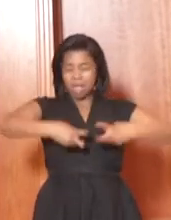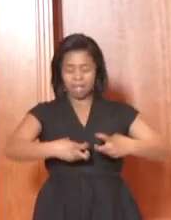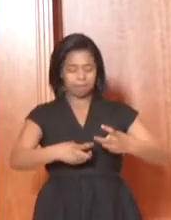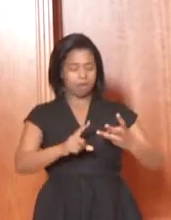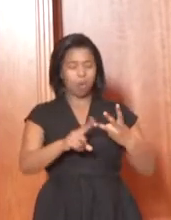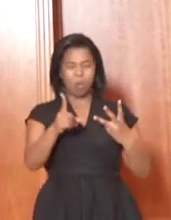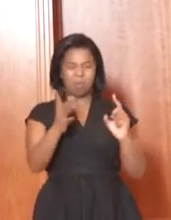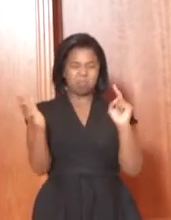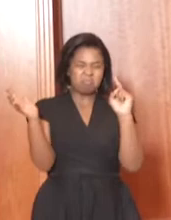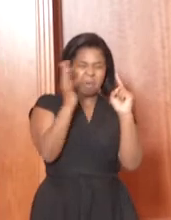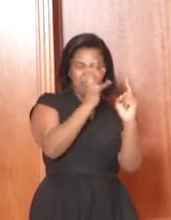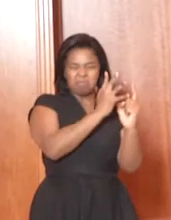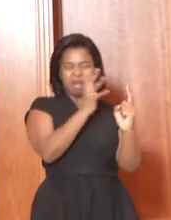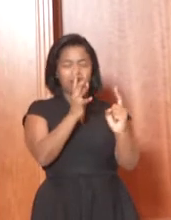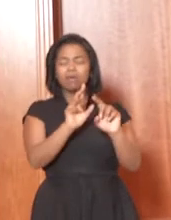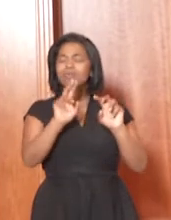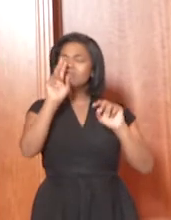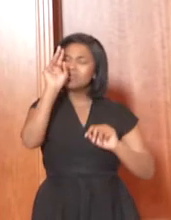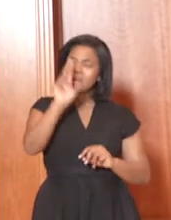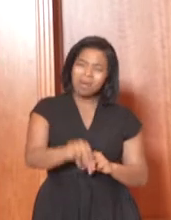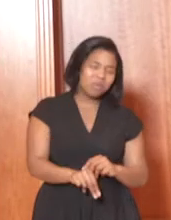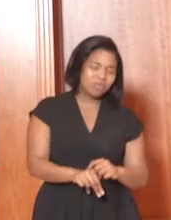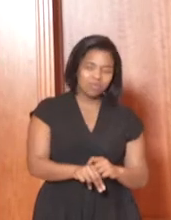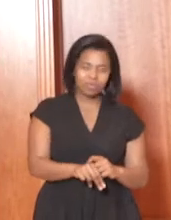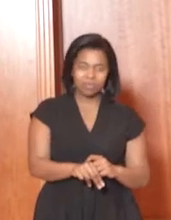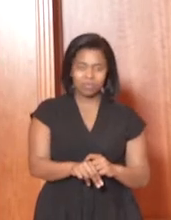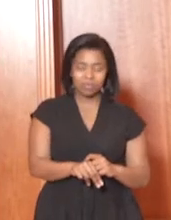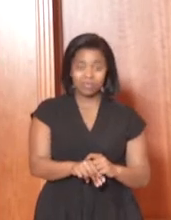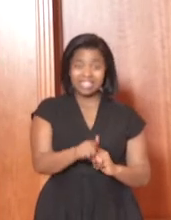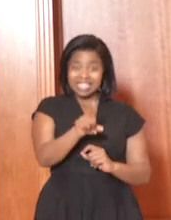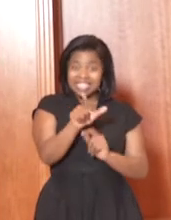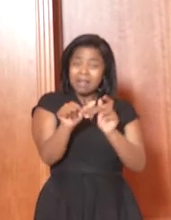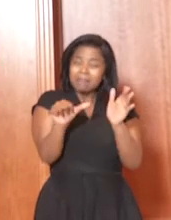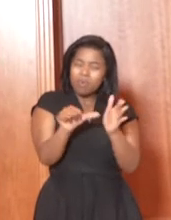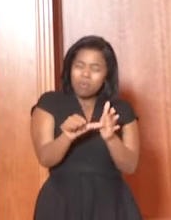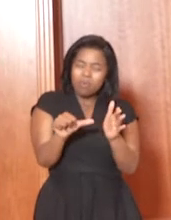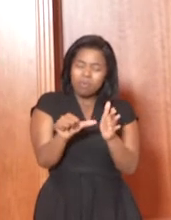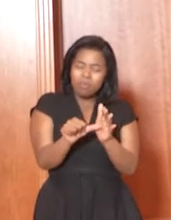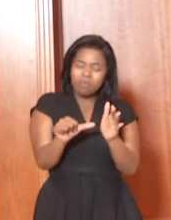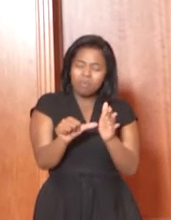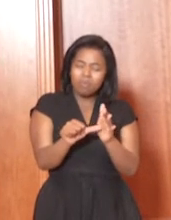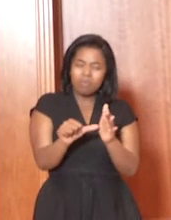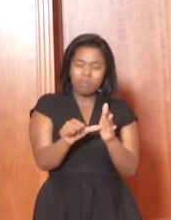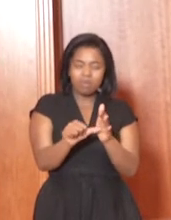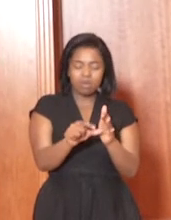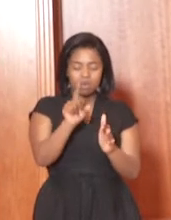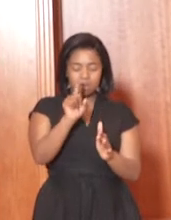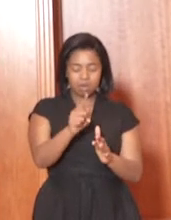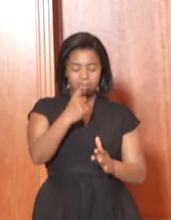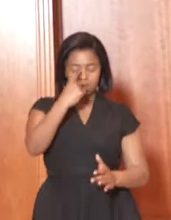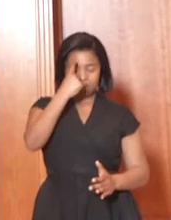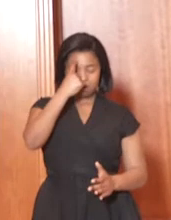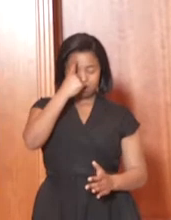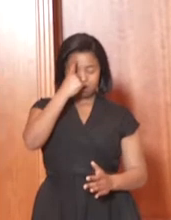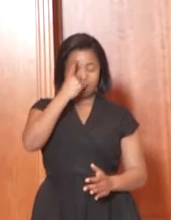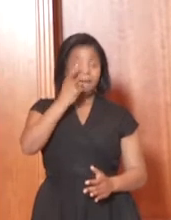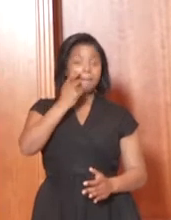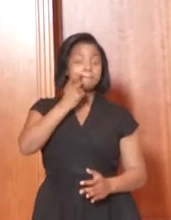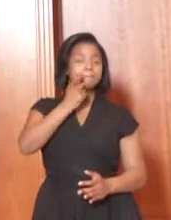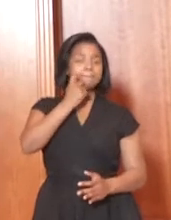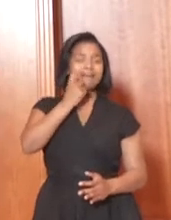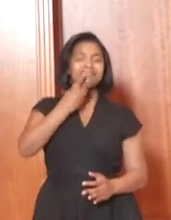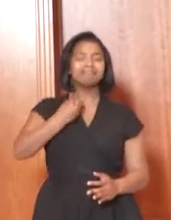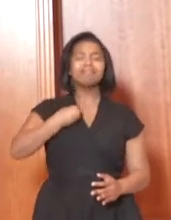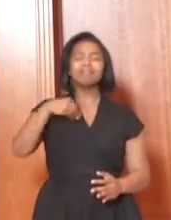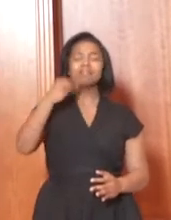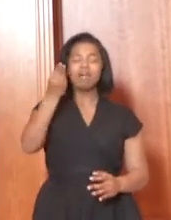or beating them up. Those are the important levels that we need to get our men